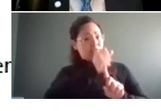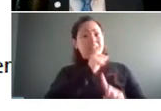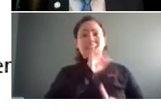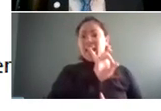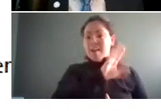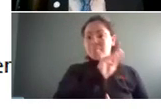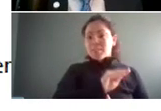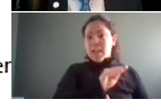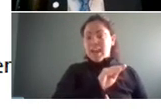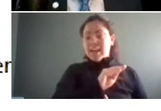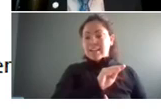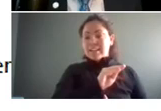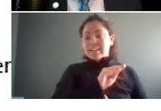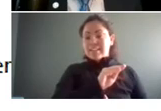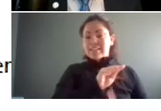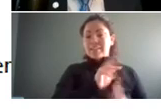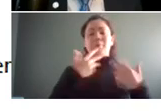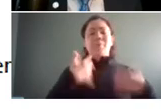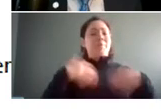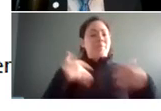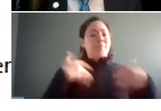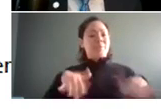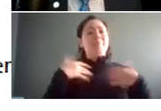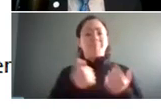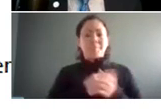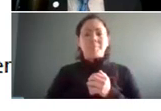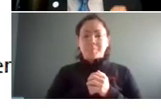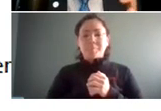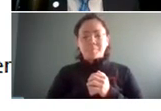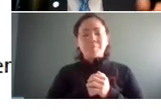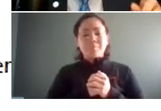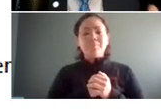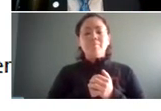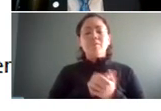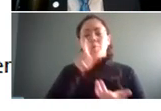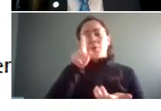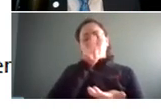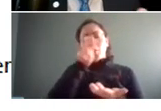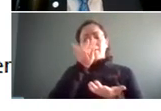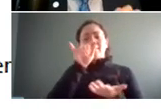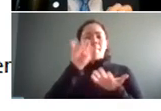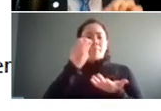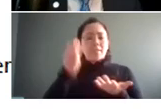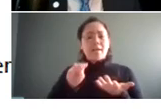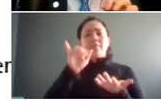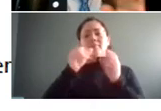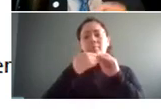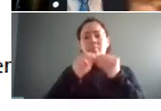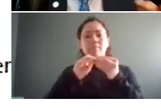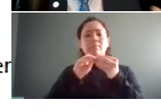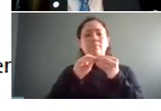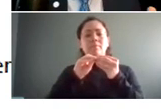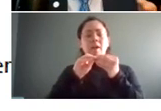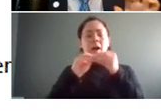of females are affected by your criteria and so when you're looking at those percentages you know the math isn't